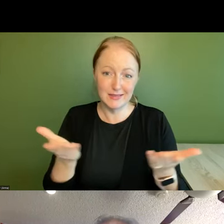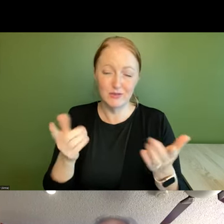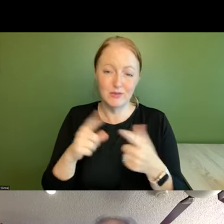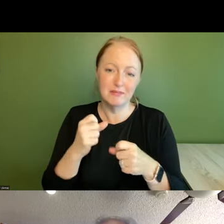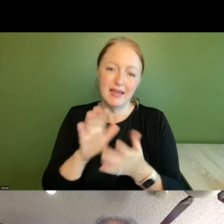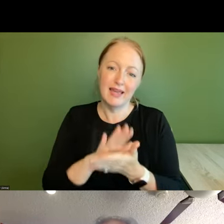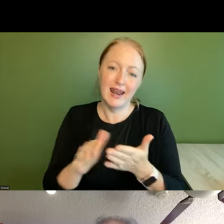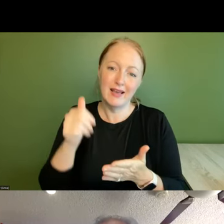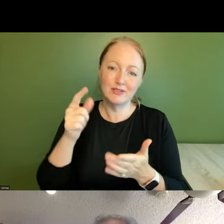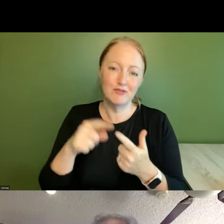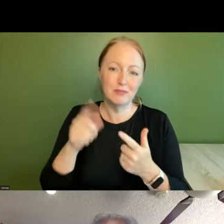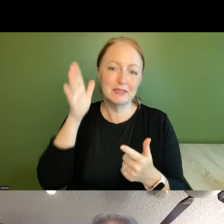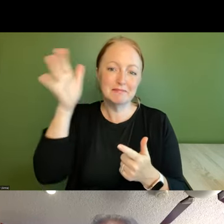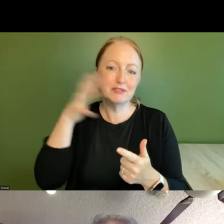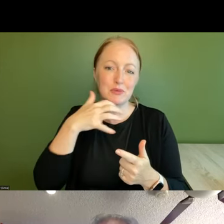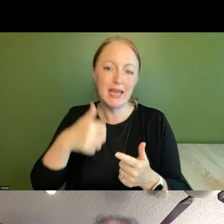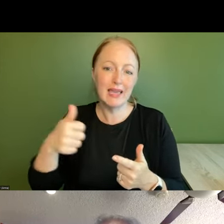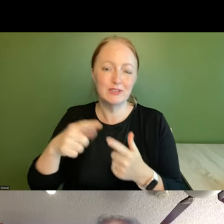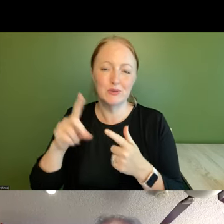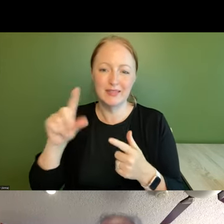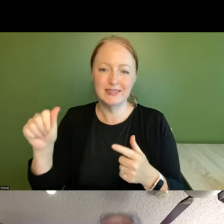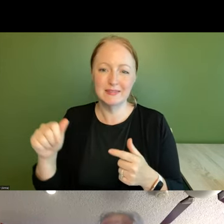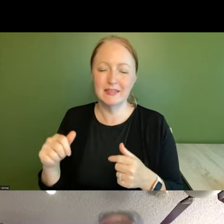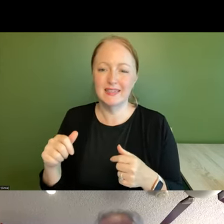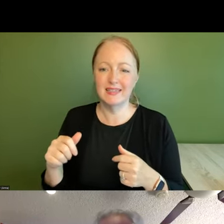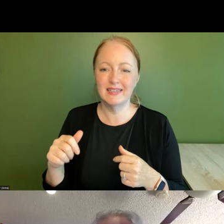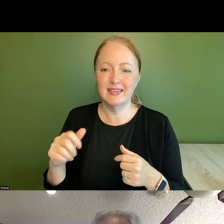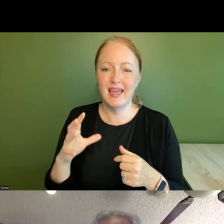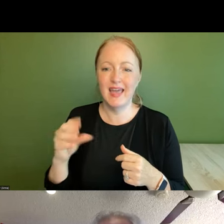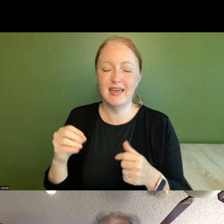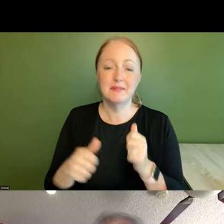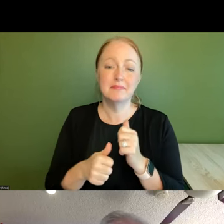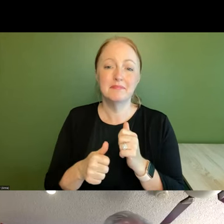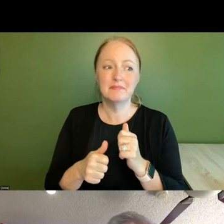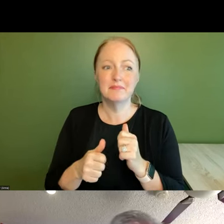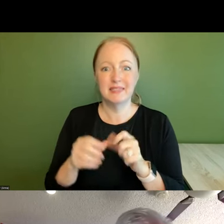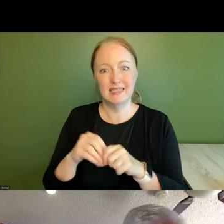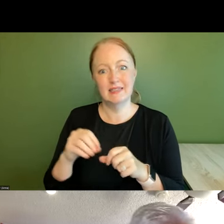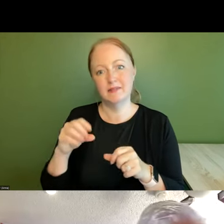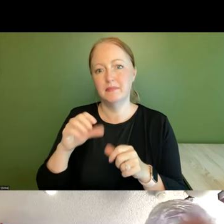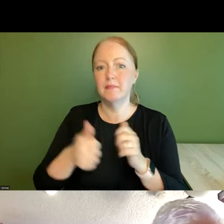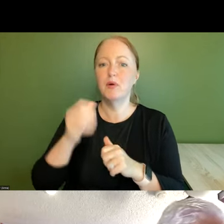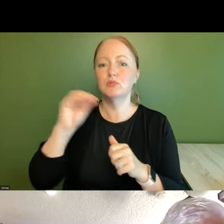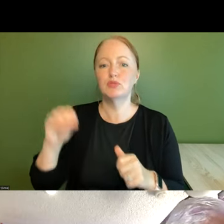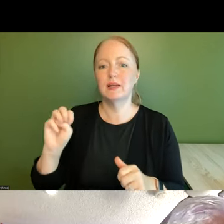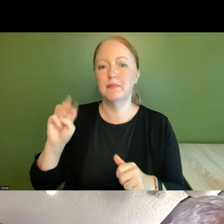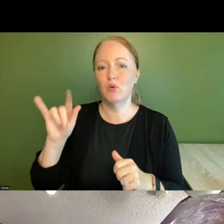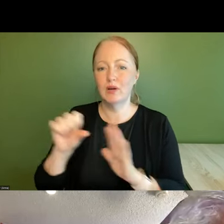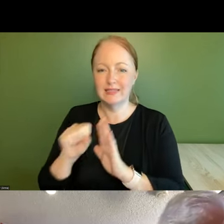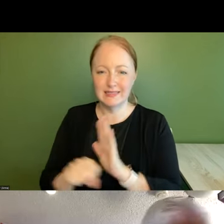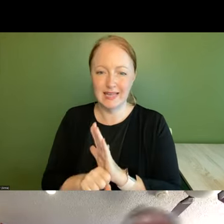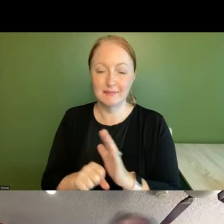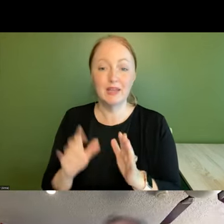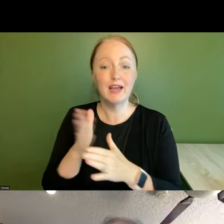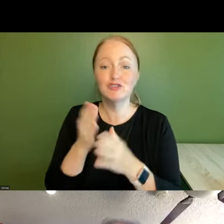even nicer for me to age with the disability in a majority minority states so i just uh share all this